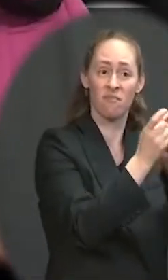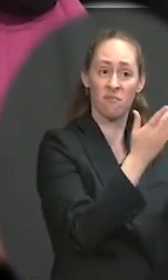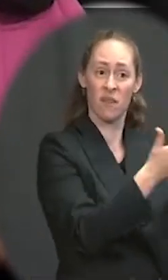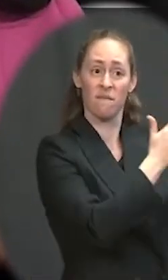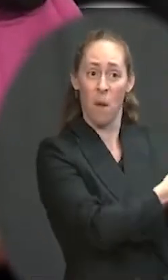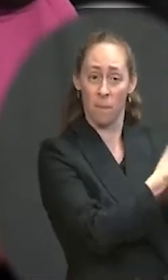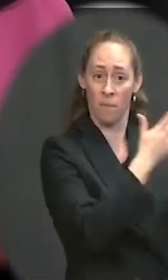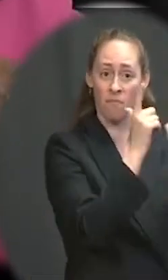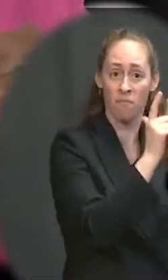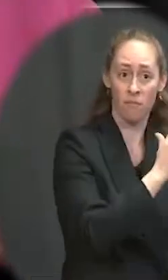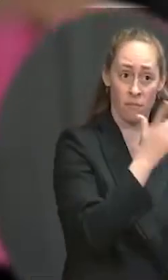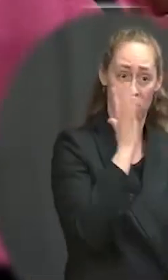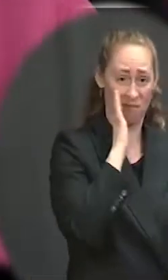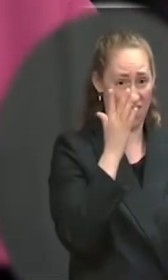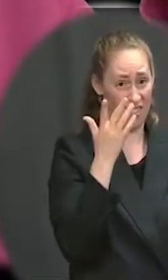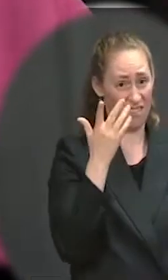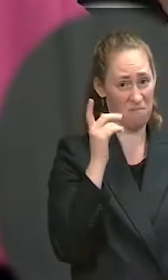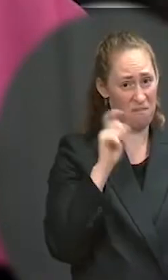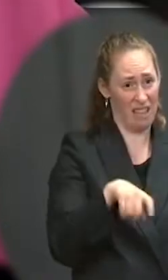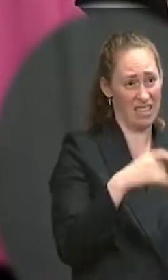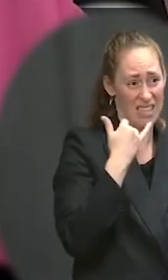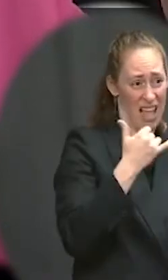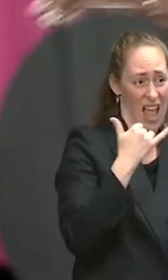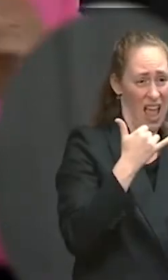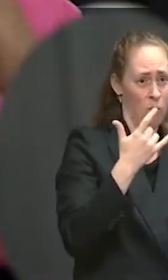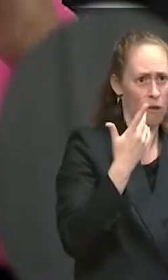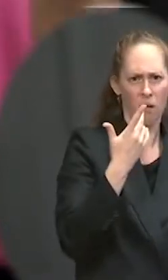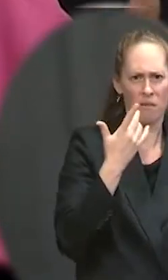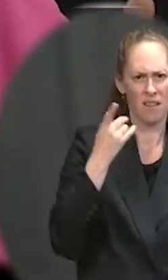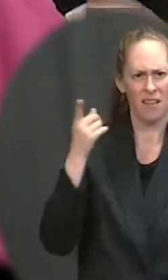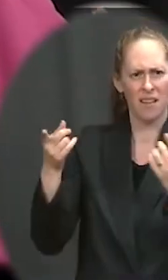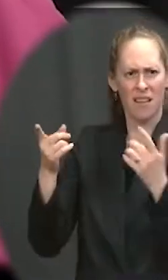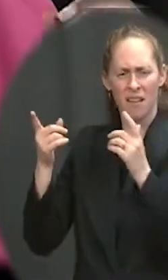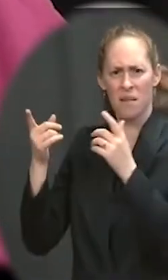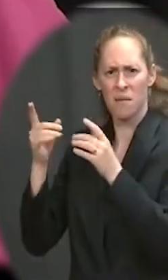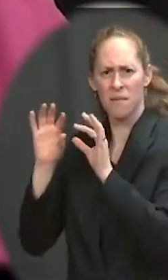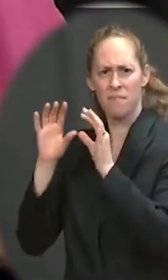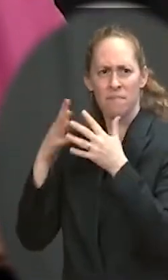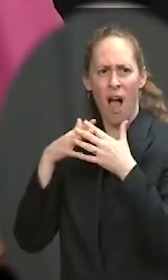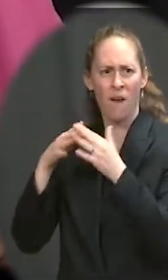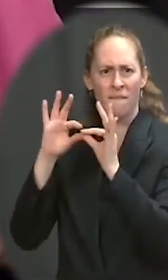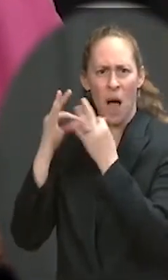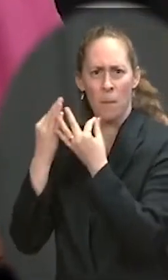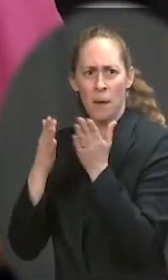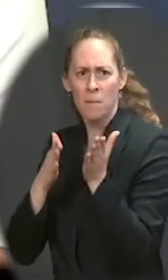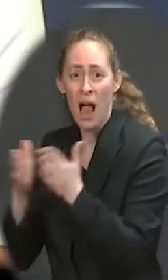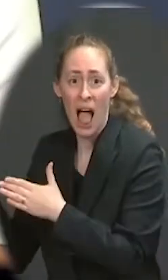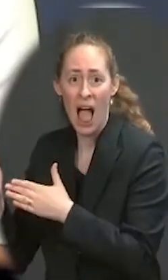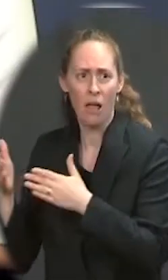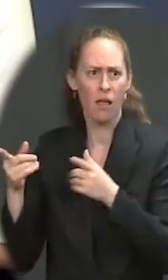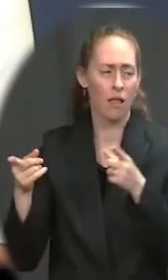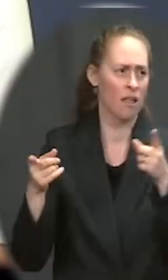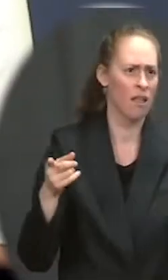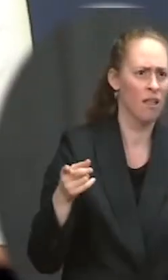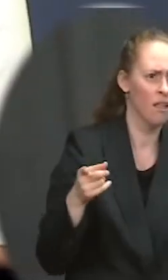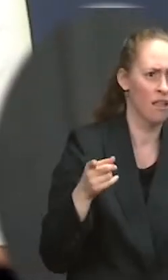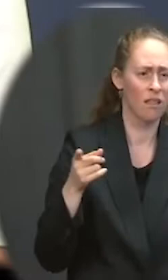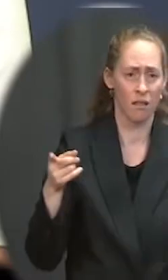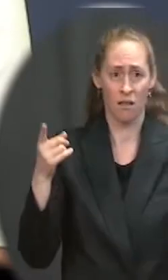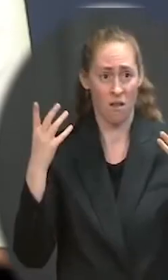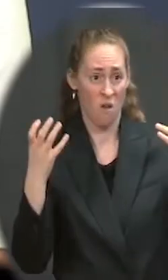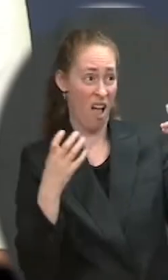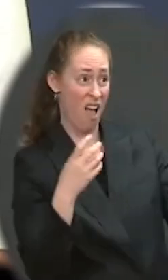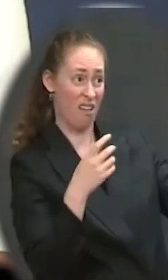-the-summer deadline for. Is this now the president's top priority? Does he want Congress to tackle this first? Well, I would say that the president believes